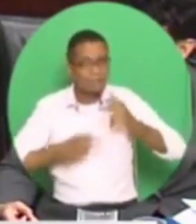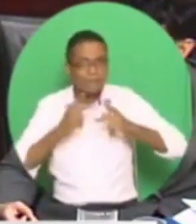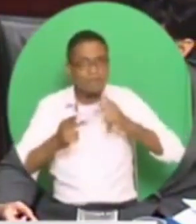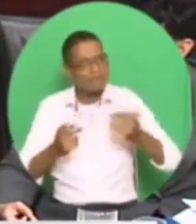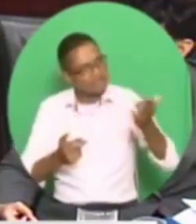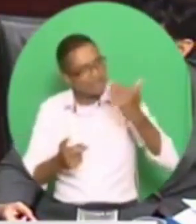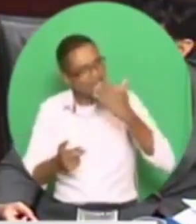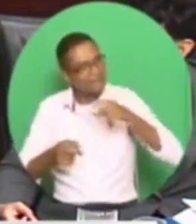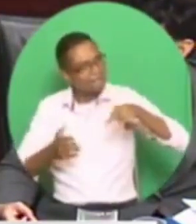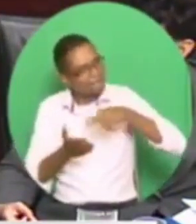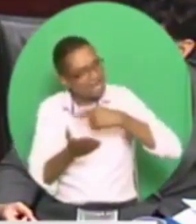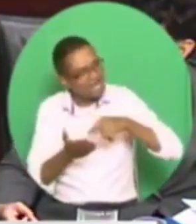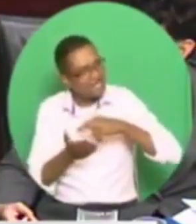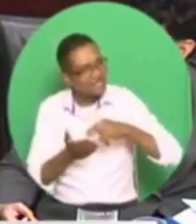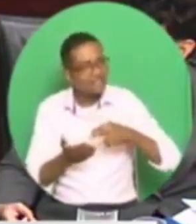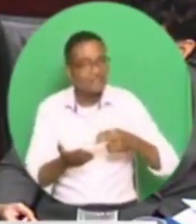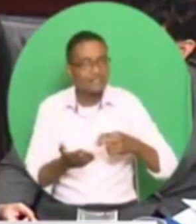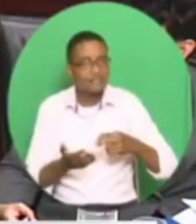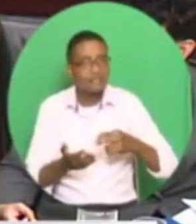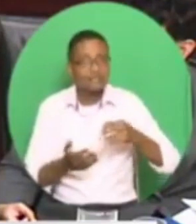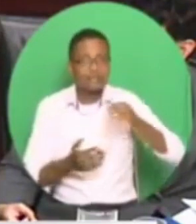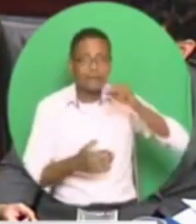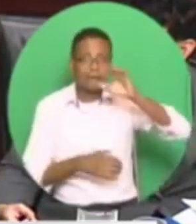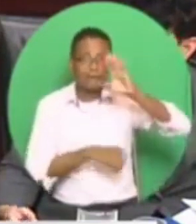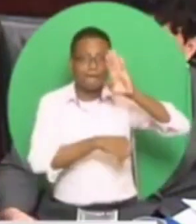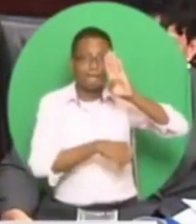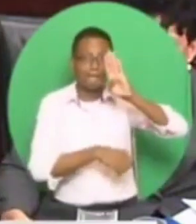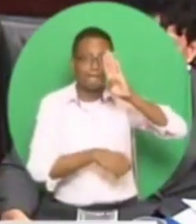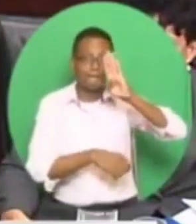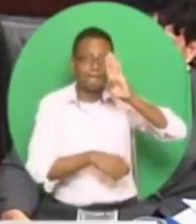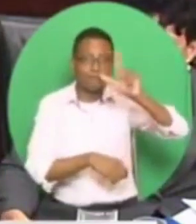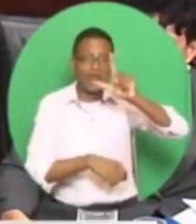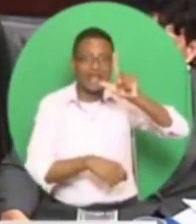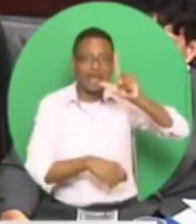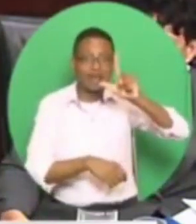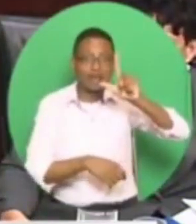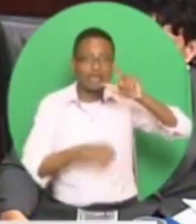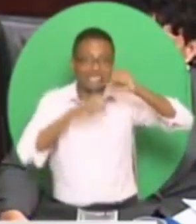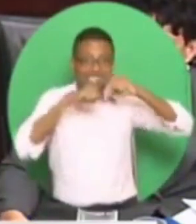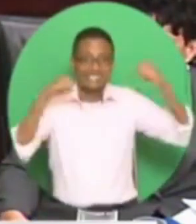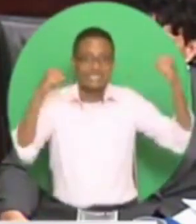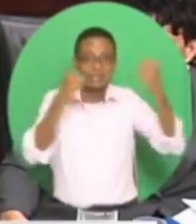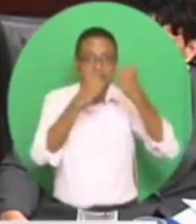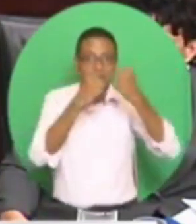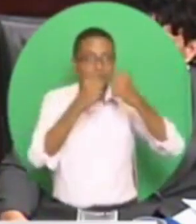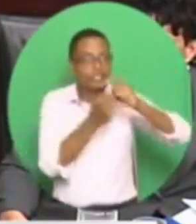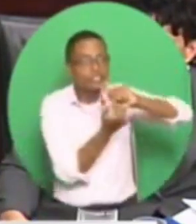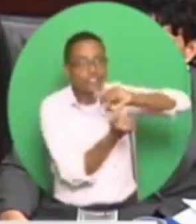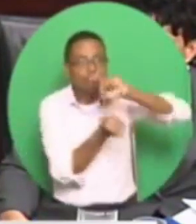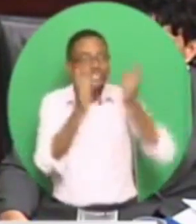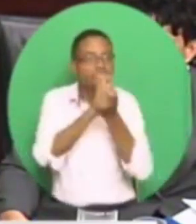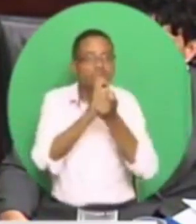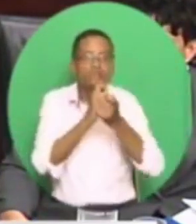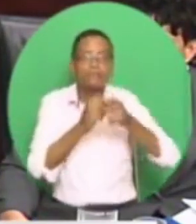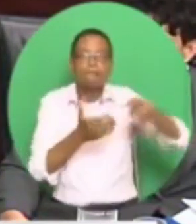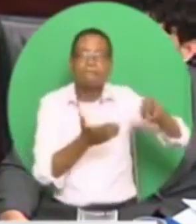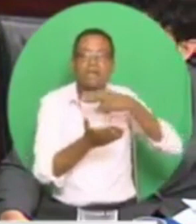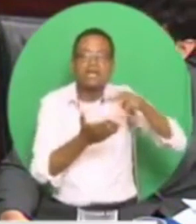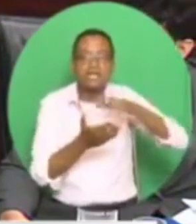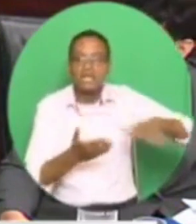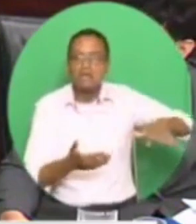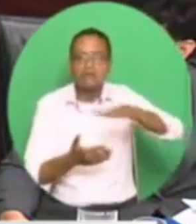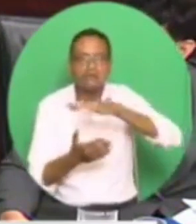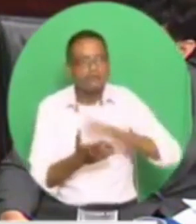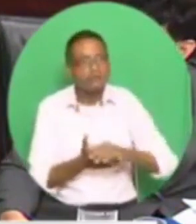have done? They have turned the Brian Lara Stadium into a FET center. And 15,000 people in Pointe up here, San